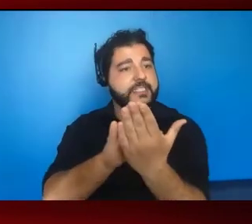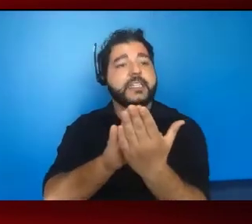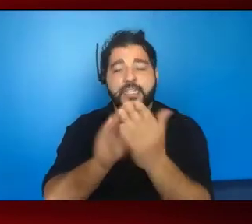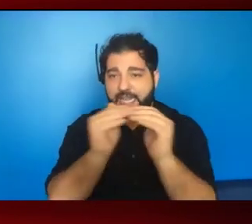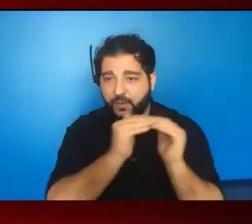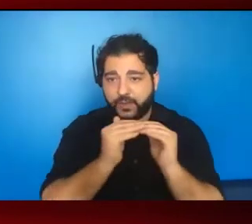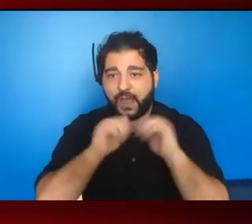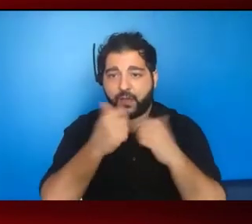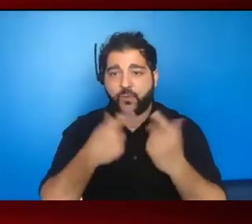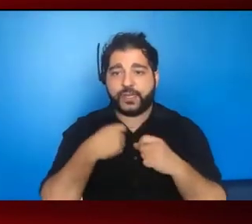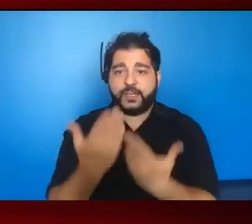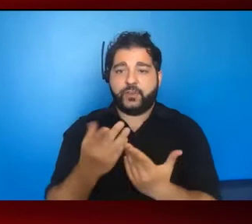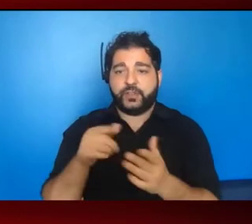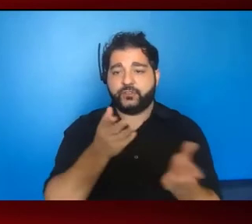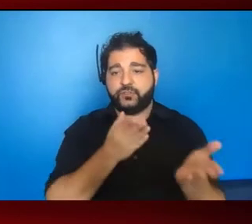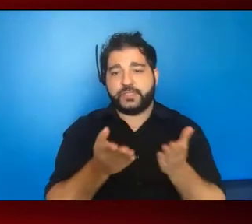these services.